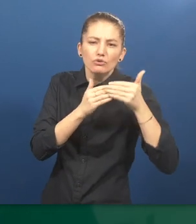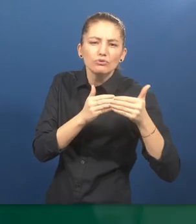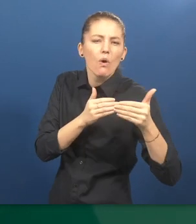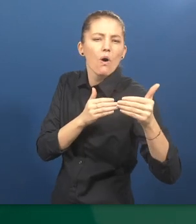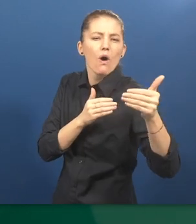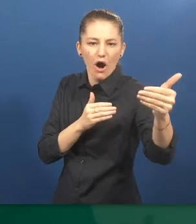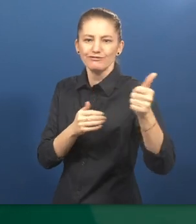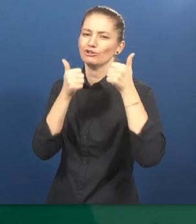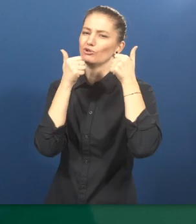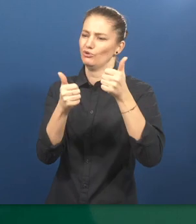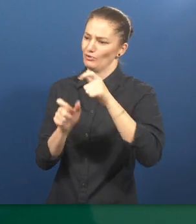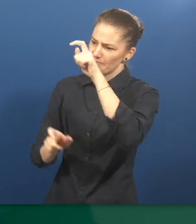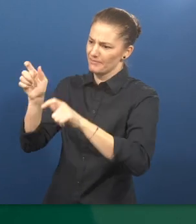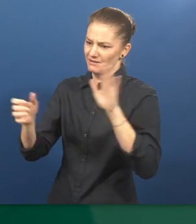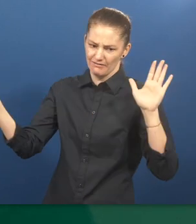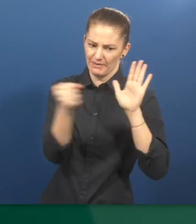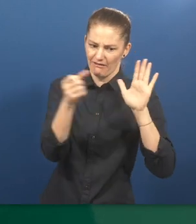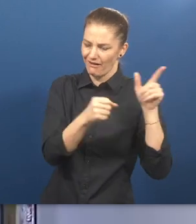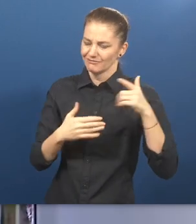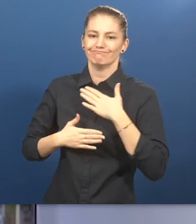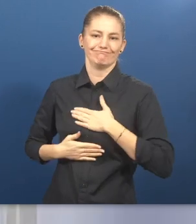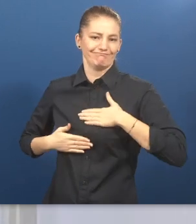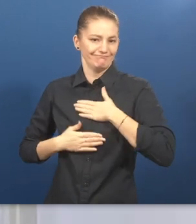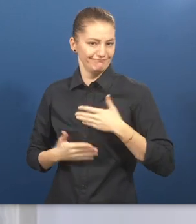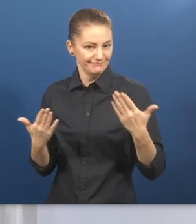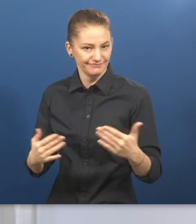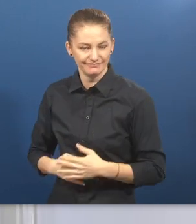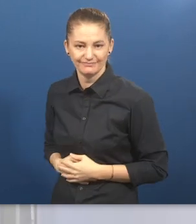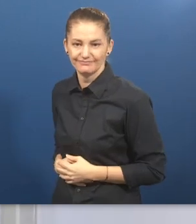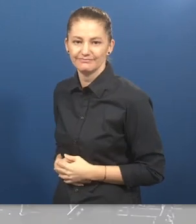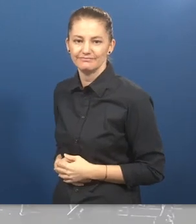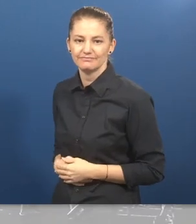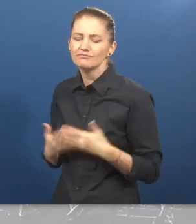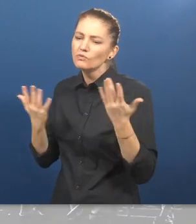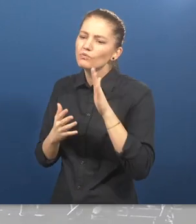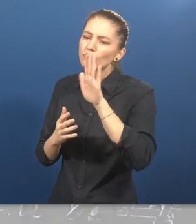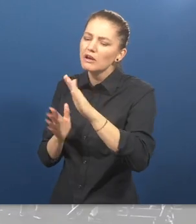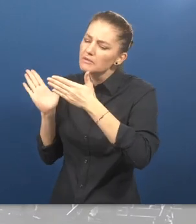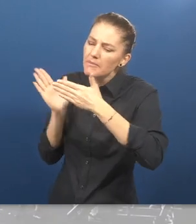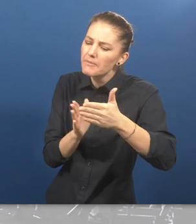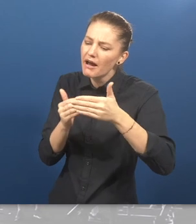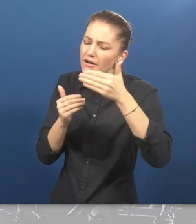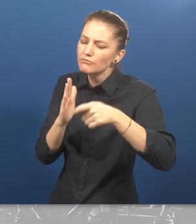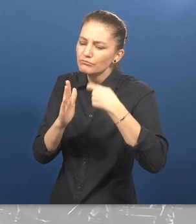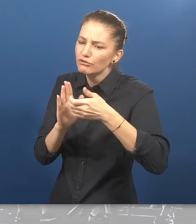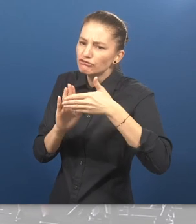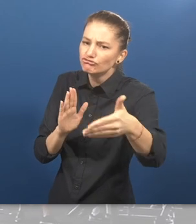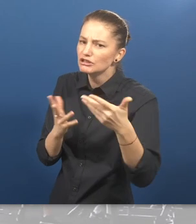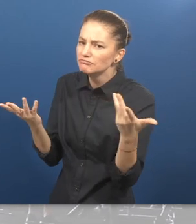it's really worth something to hire people with disabilities. What is next for MyAbilityTalent Program?